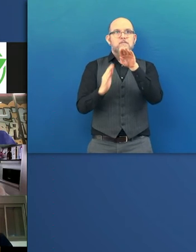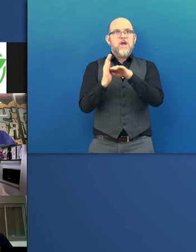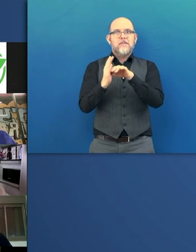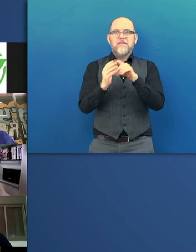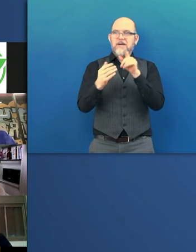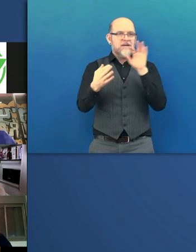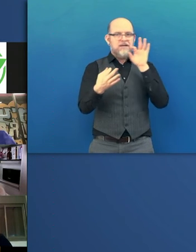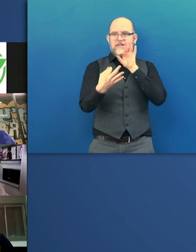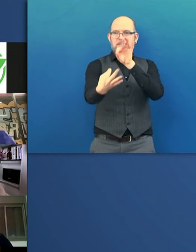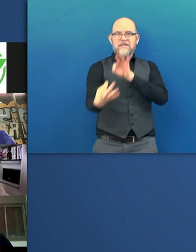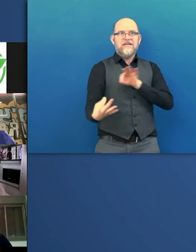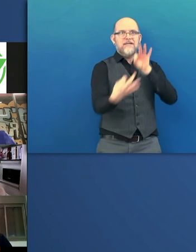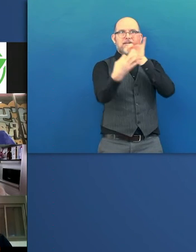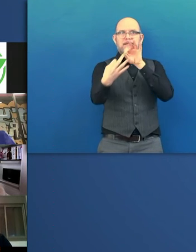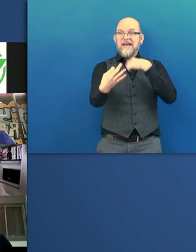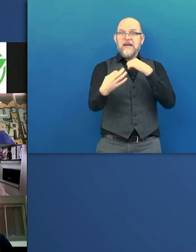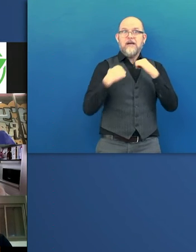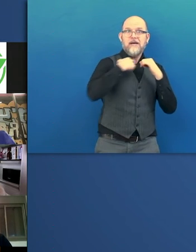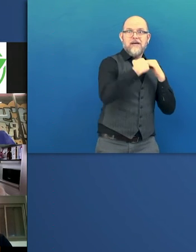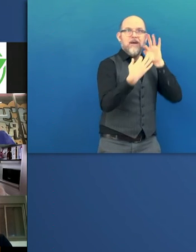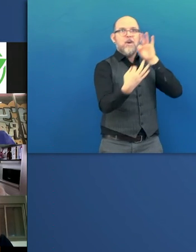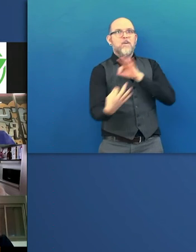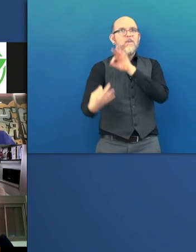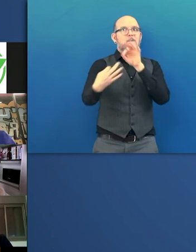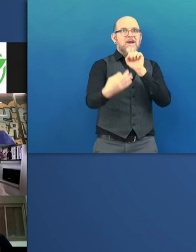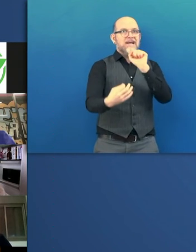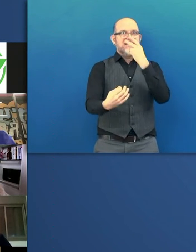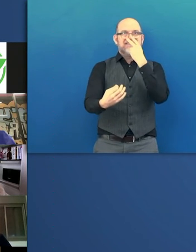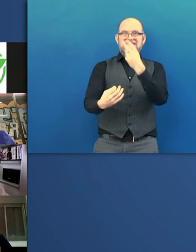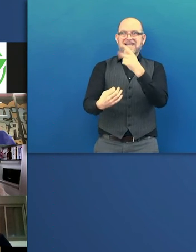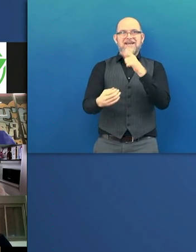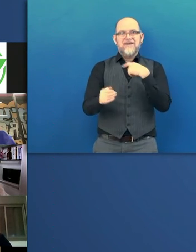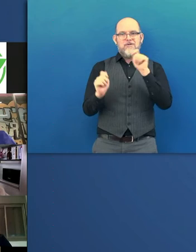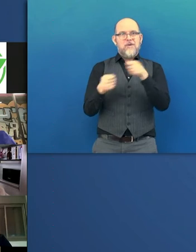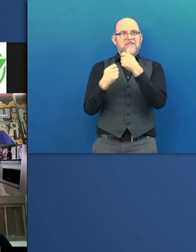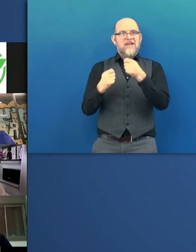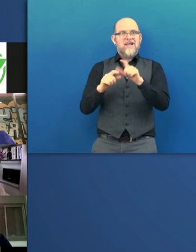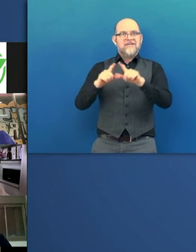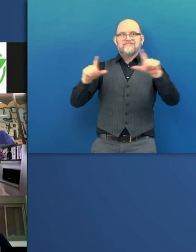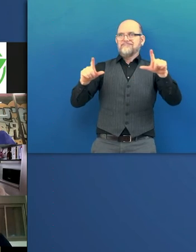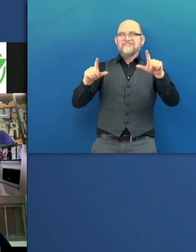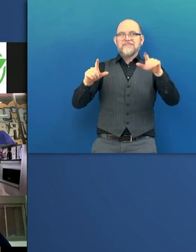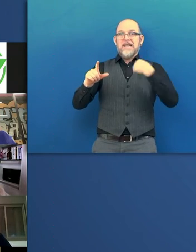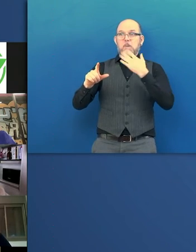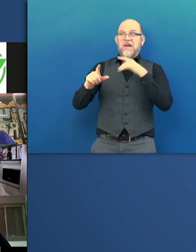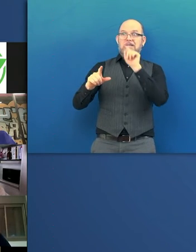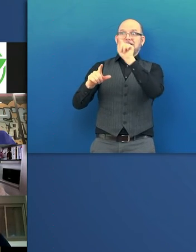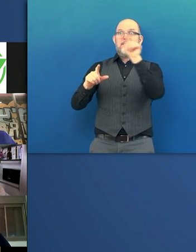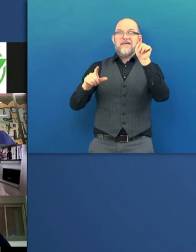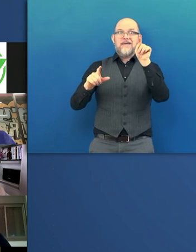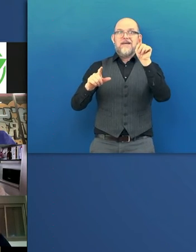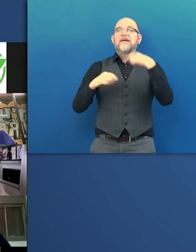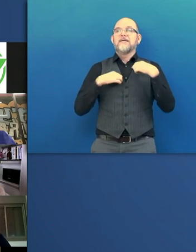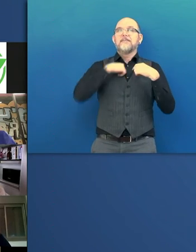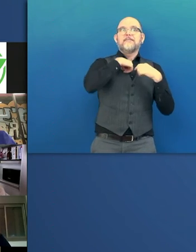it translates my motion to what the computer sees as a cursor moving on the screen, or me using a touchpad, trackpad, sorry. If I